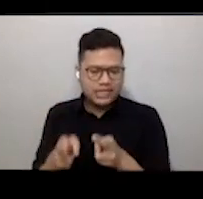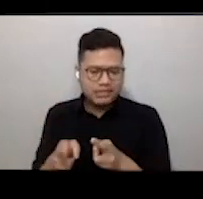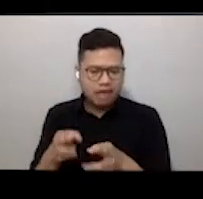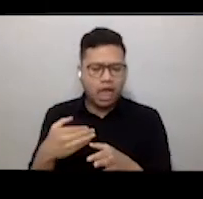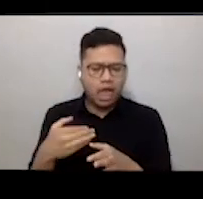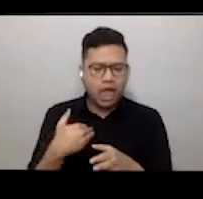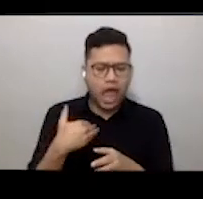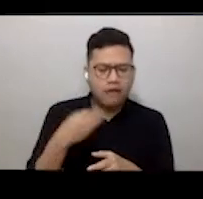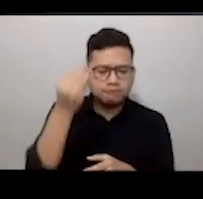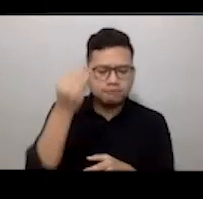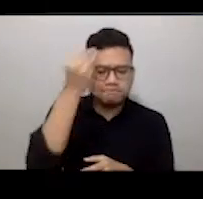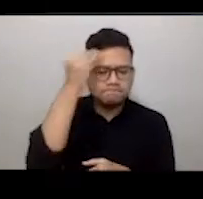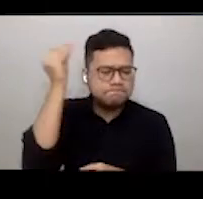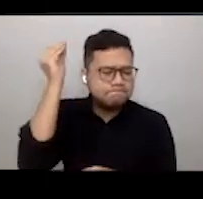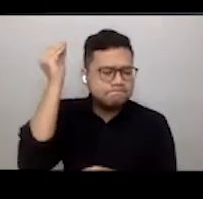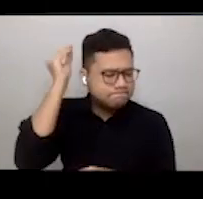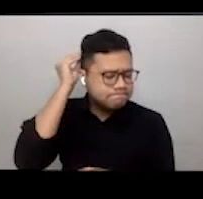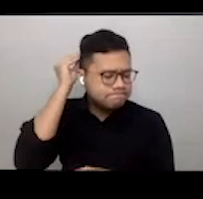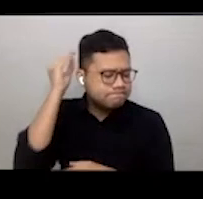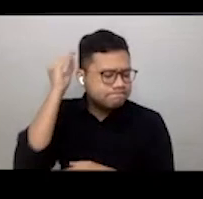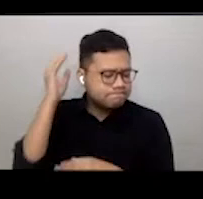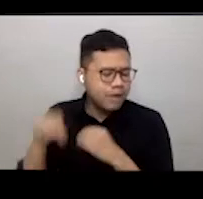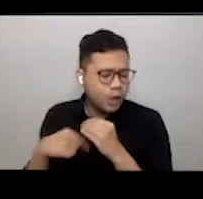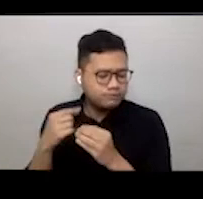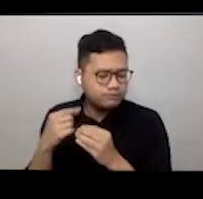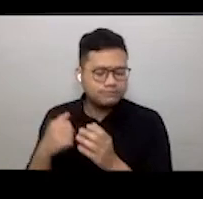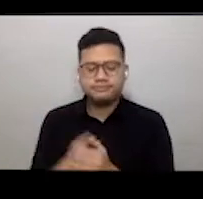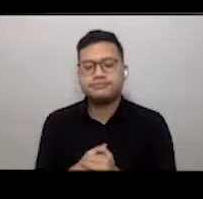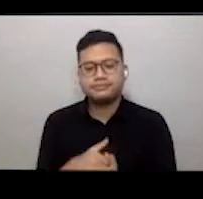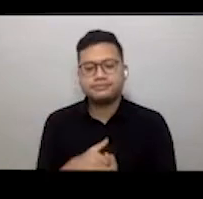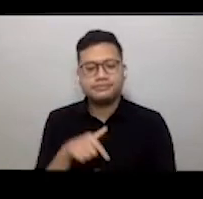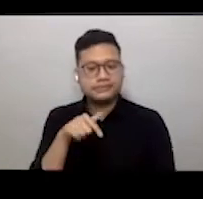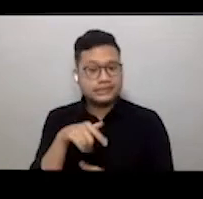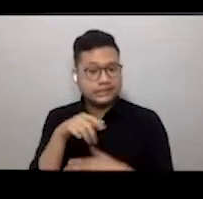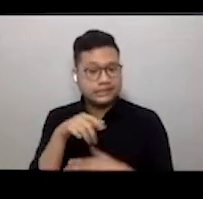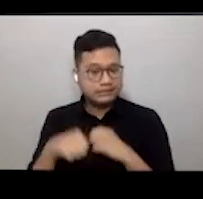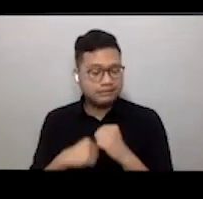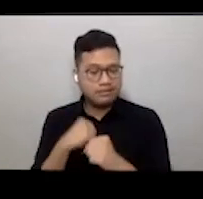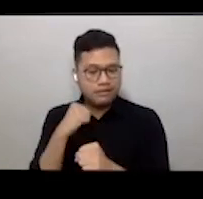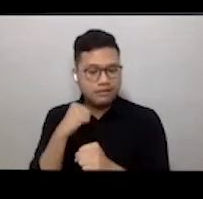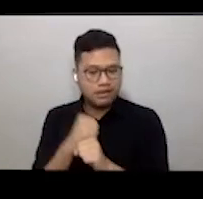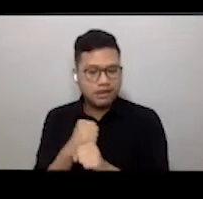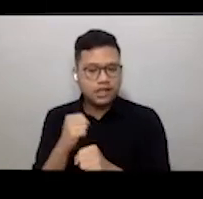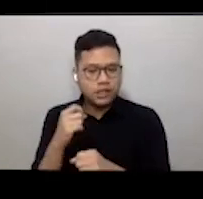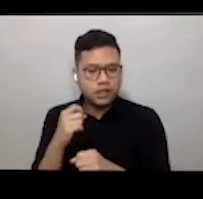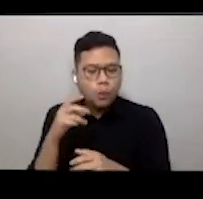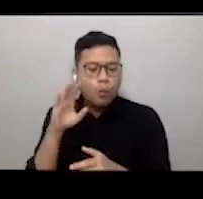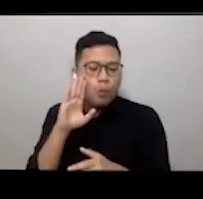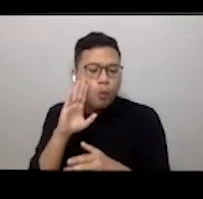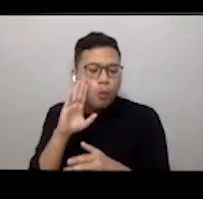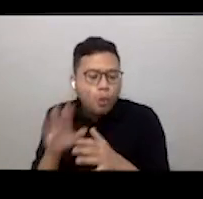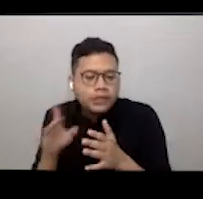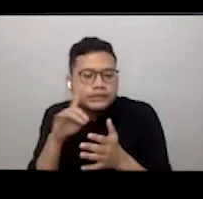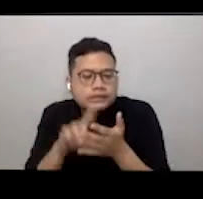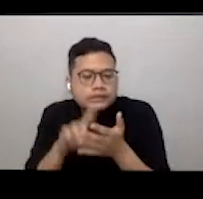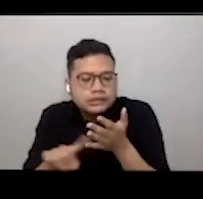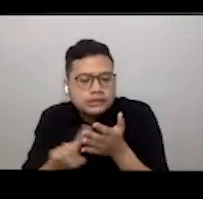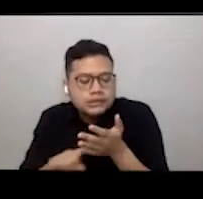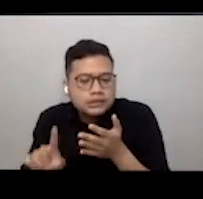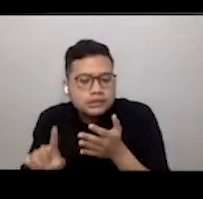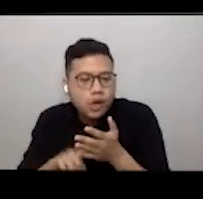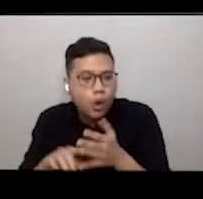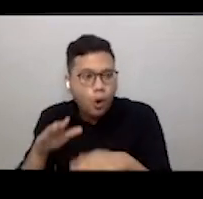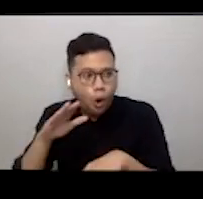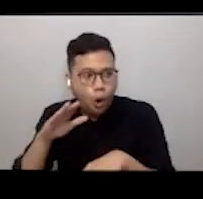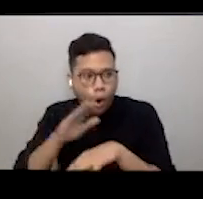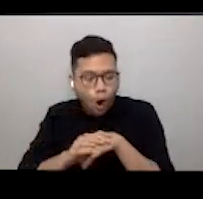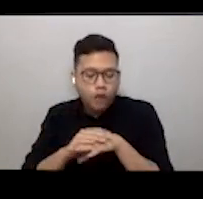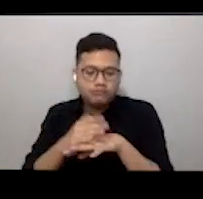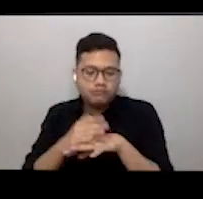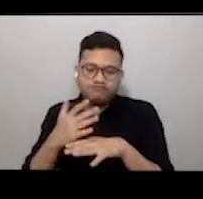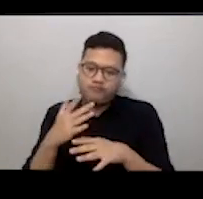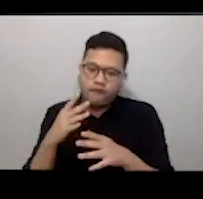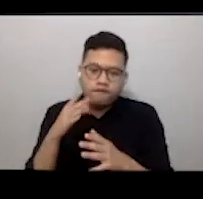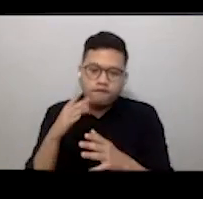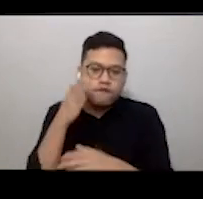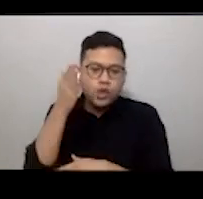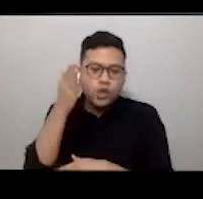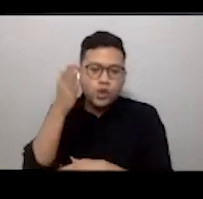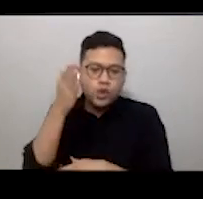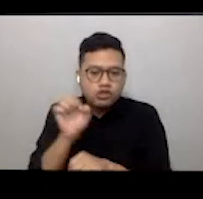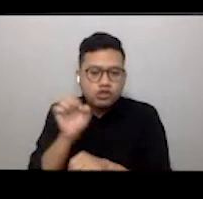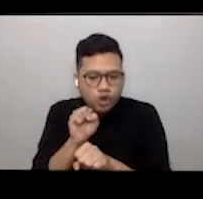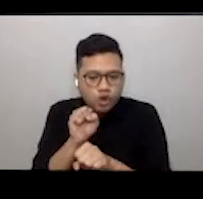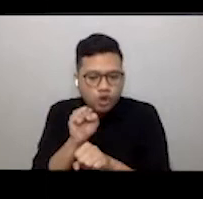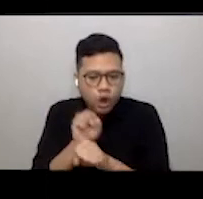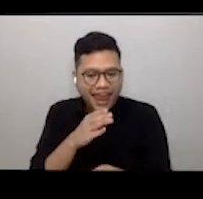And this year, the series is going to explore key growth sectors and future jobs. So I don't know how you